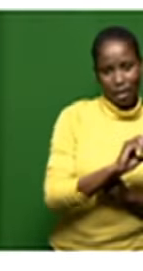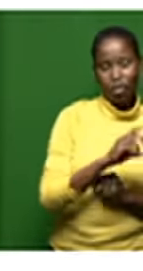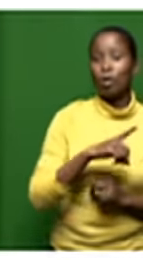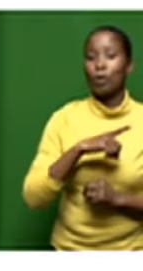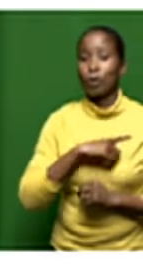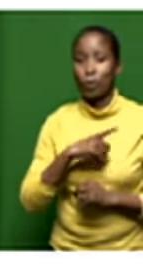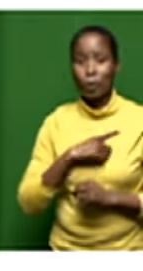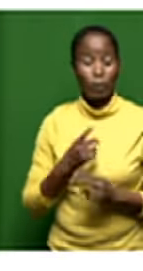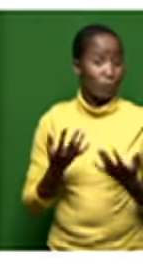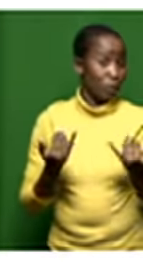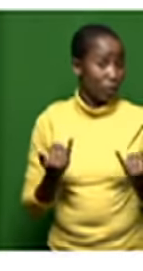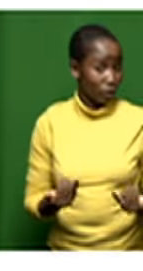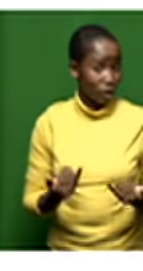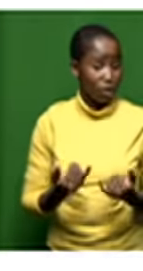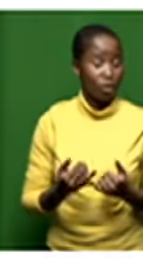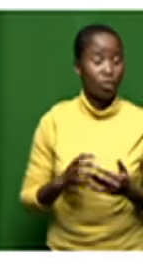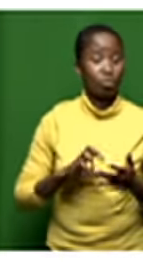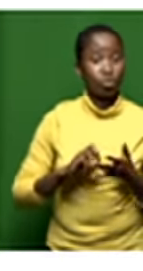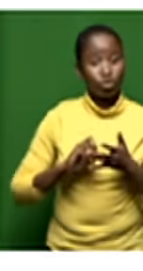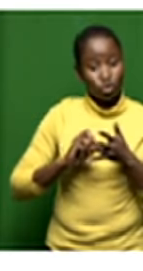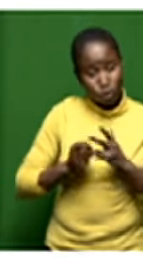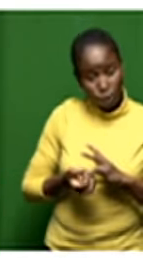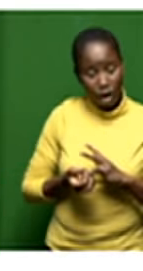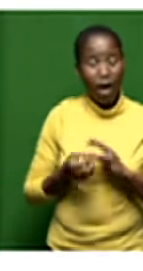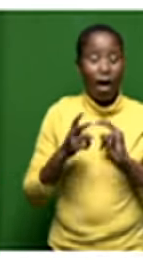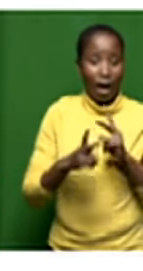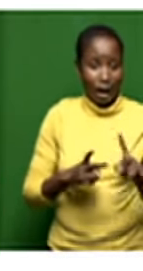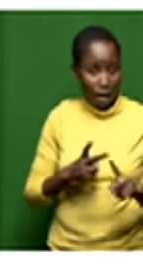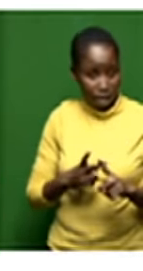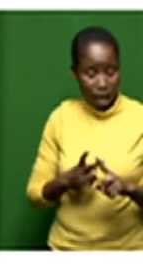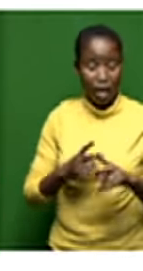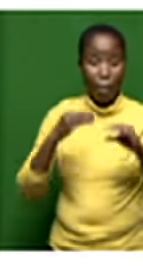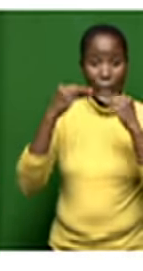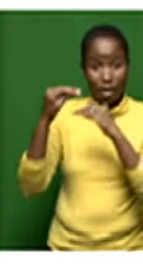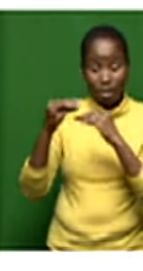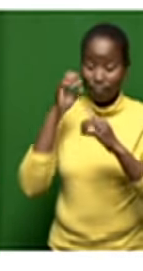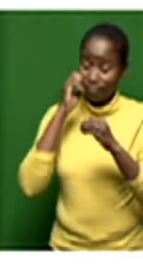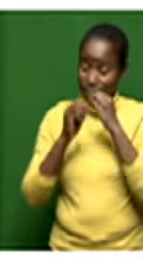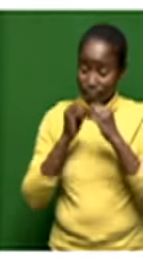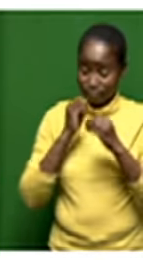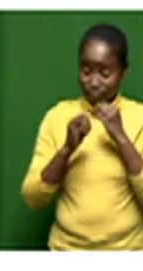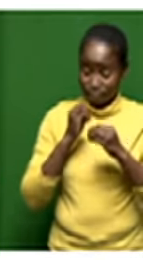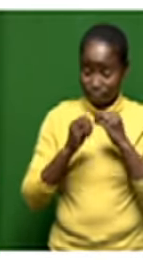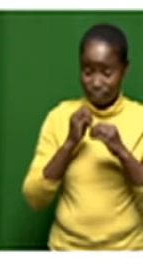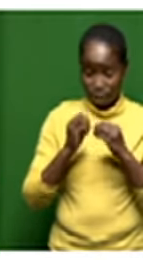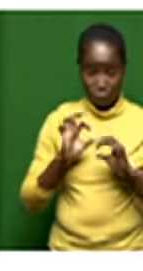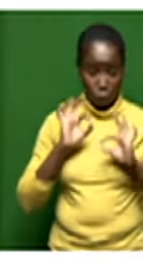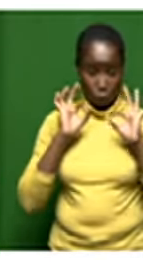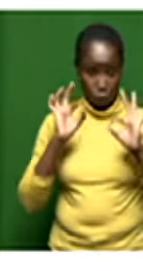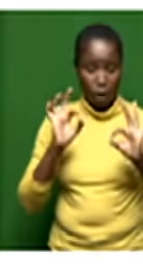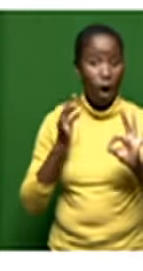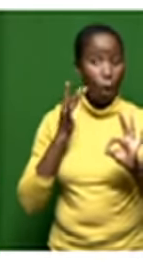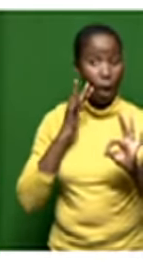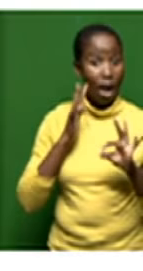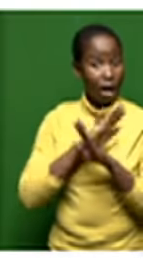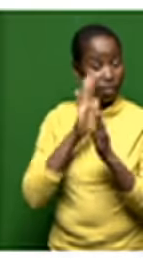also trying to remodel the business and understand it much more better i'm sure when that time comes information can be